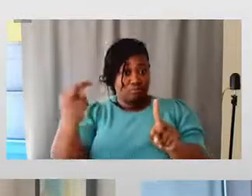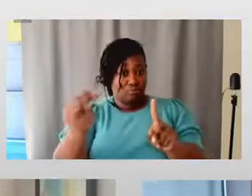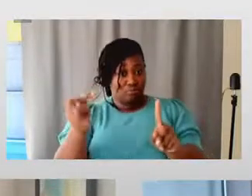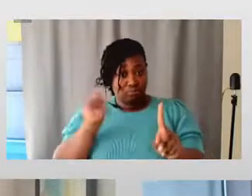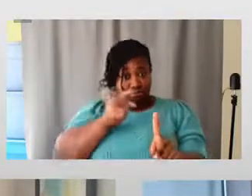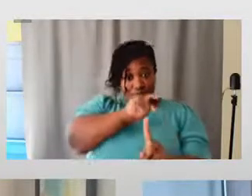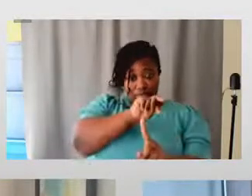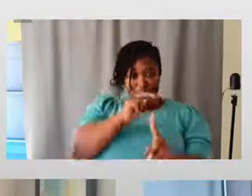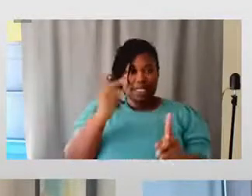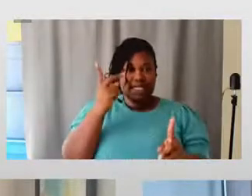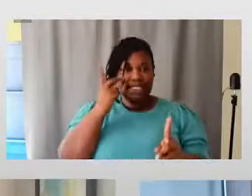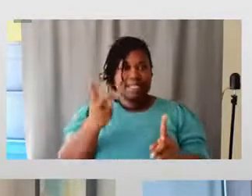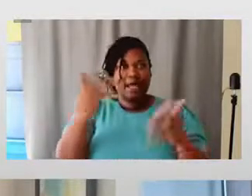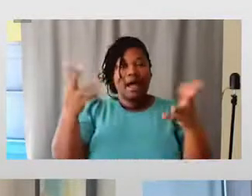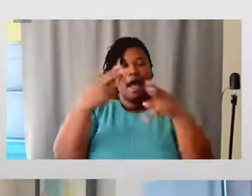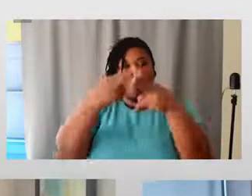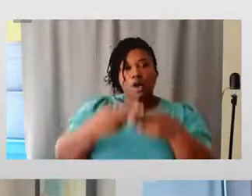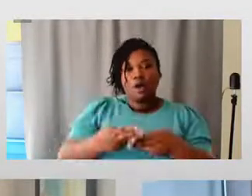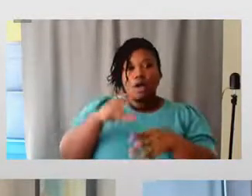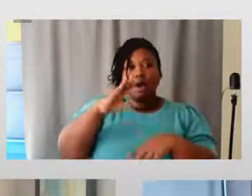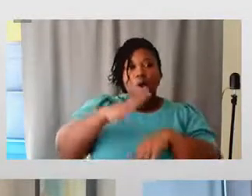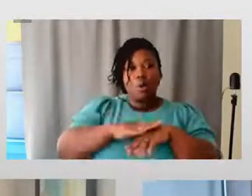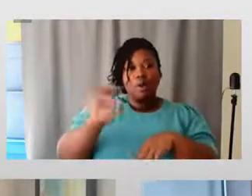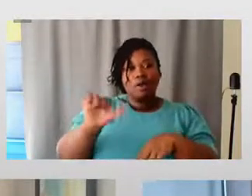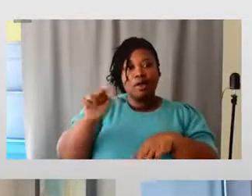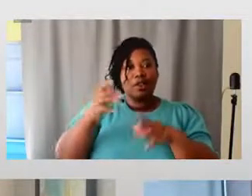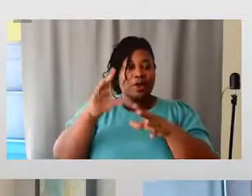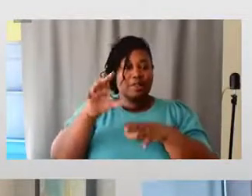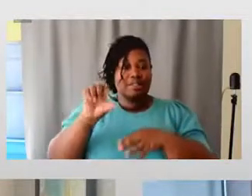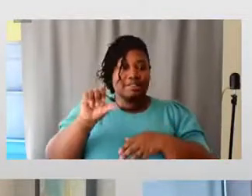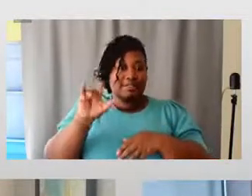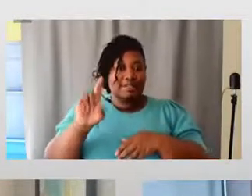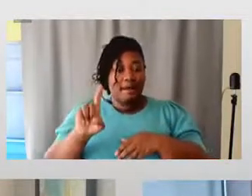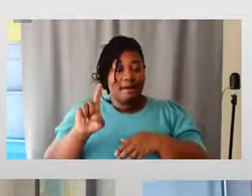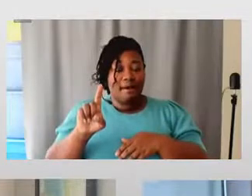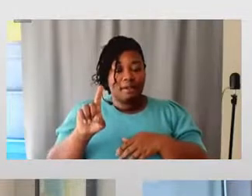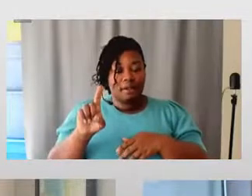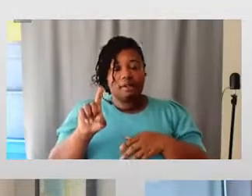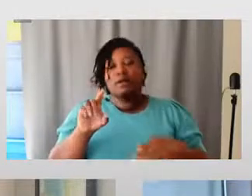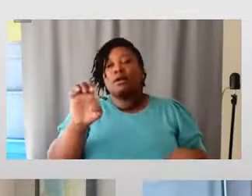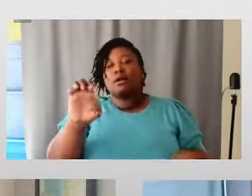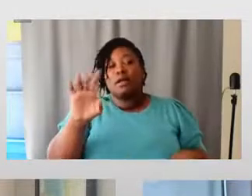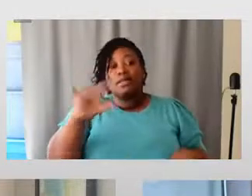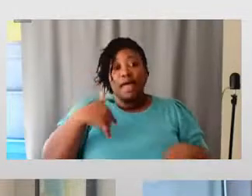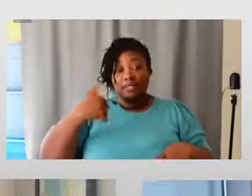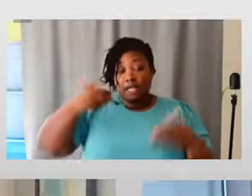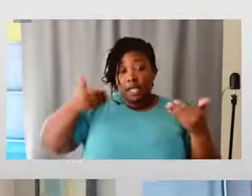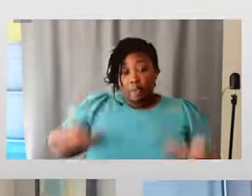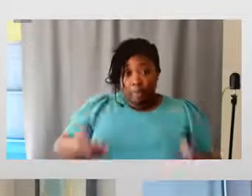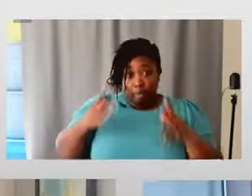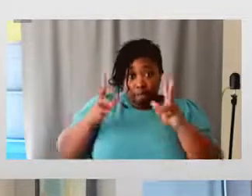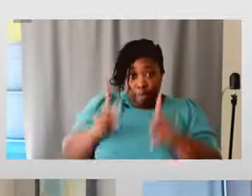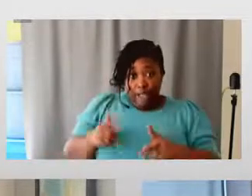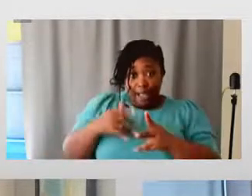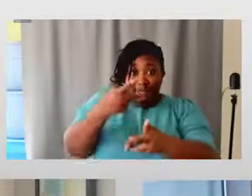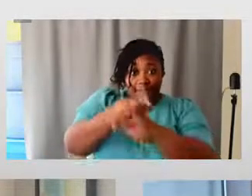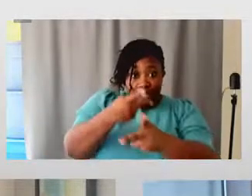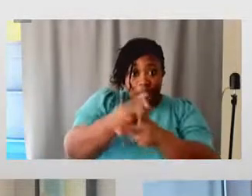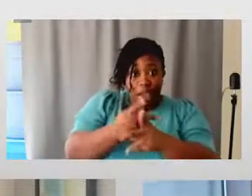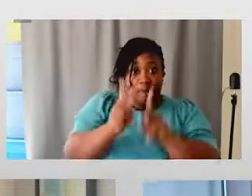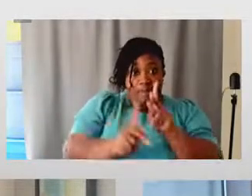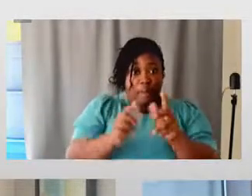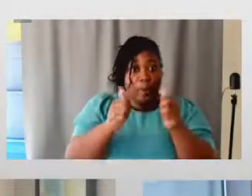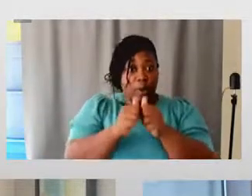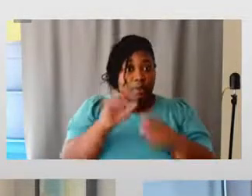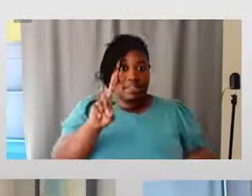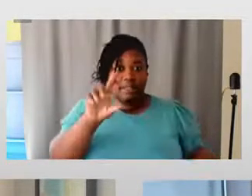call it, on the other side of the stethoscope, as an individual with a disability that takes care of people with disabilities myself, I did